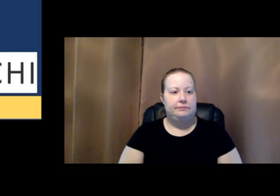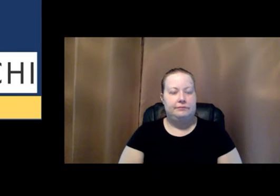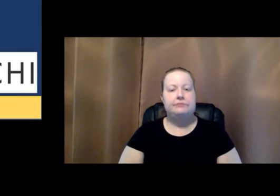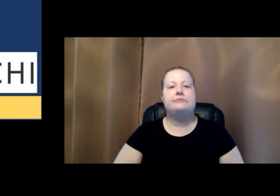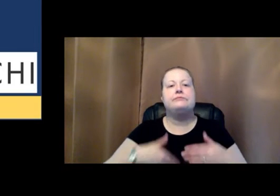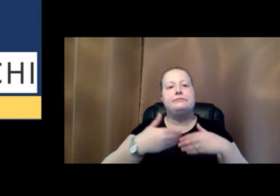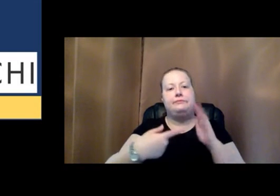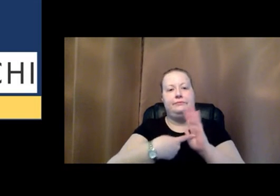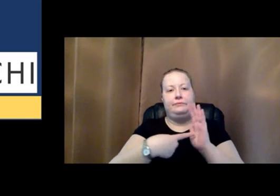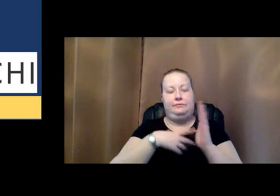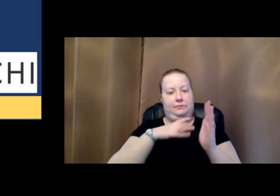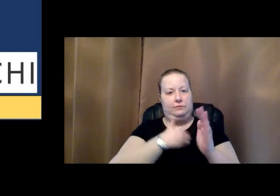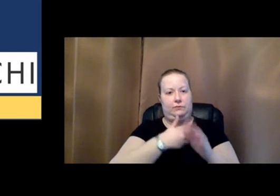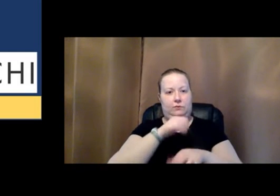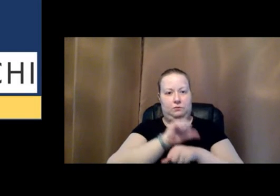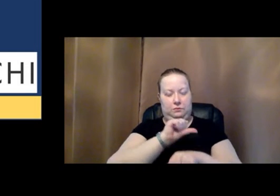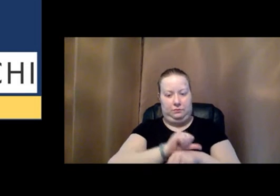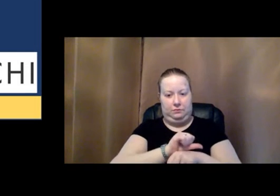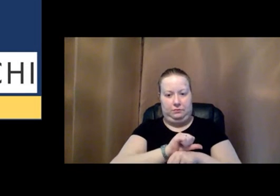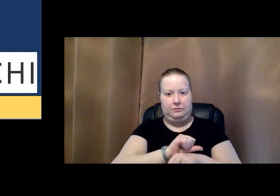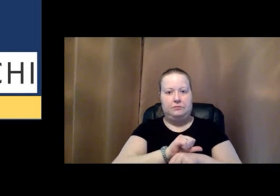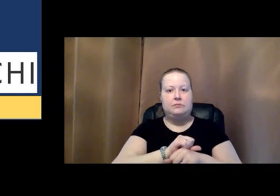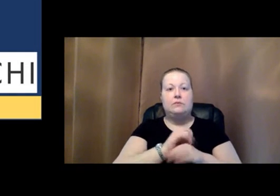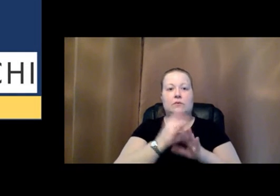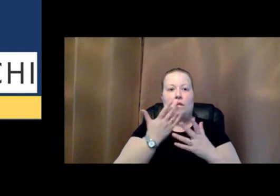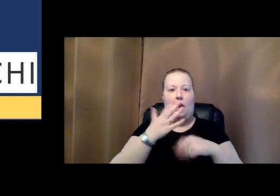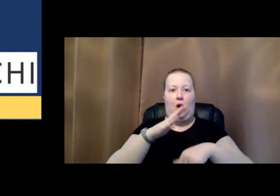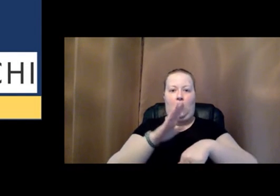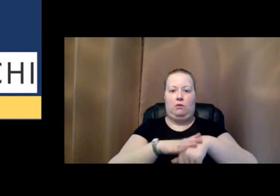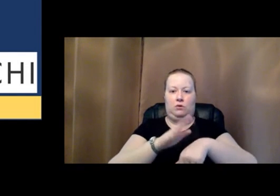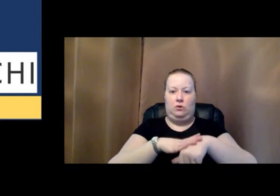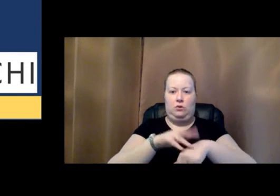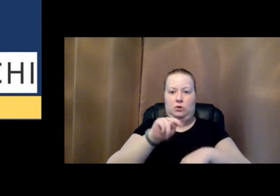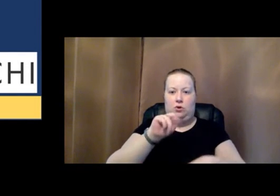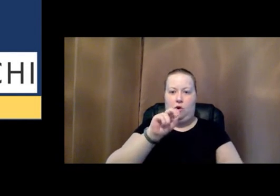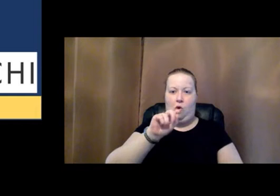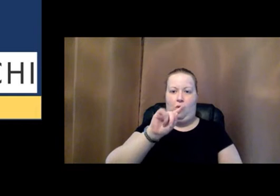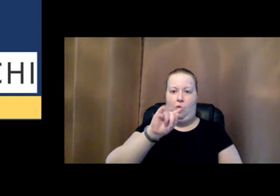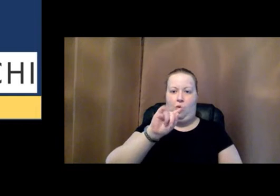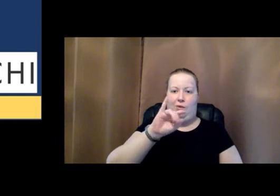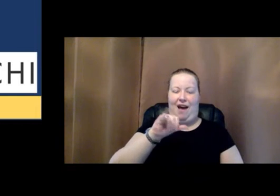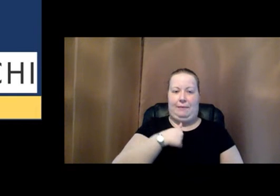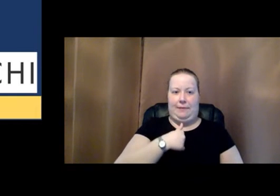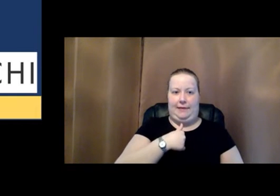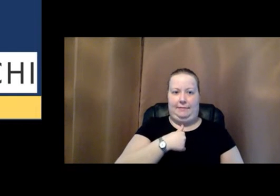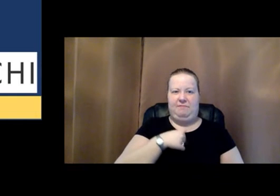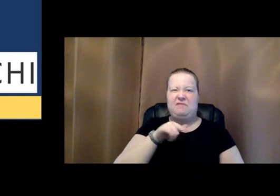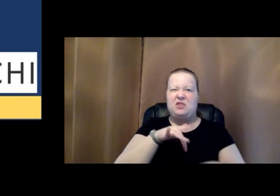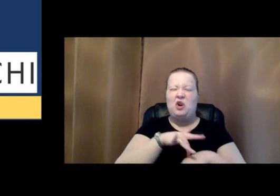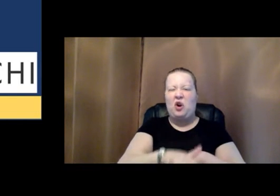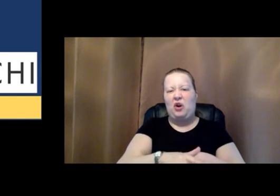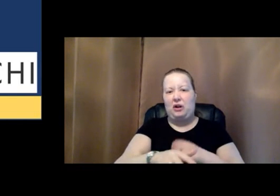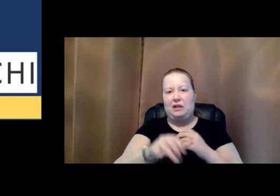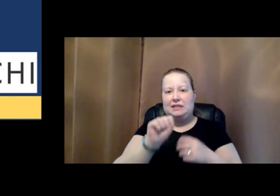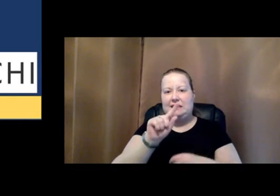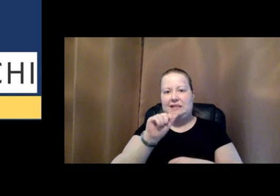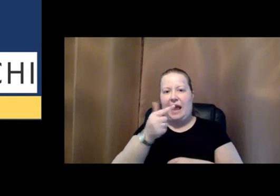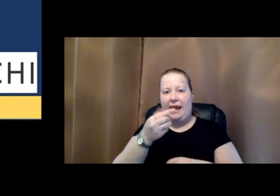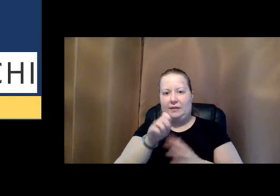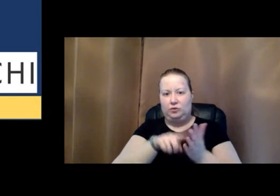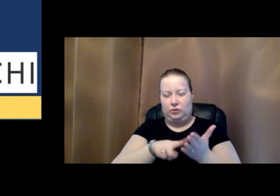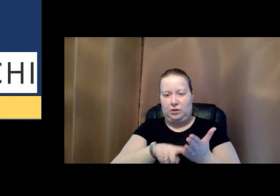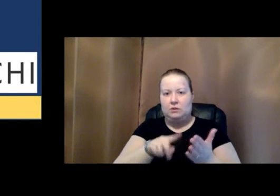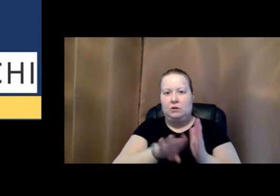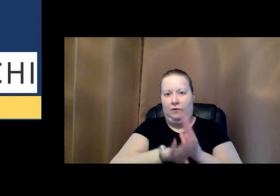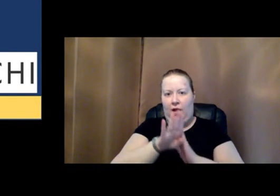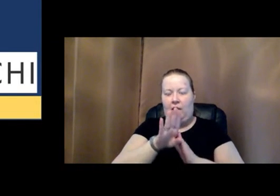give of work that we've been doing is Notify Me. So this is an early stage research and development project. And